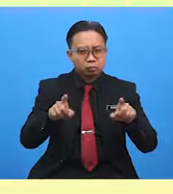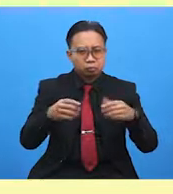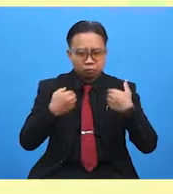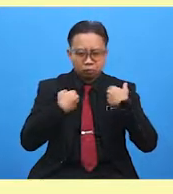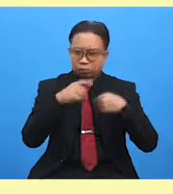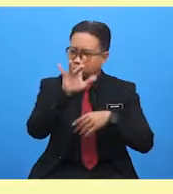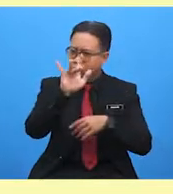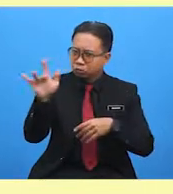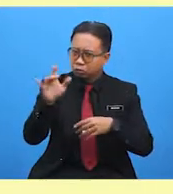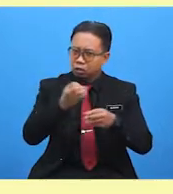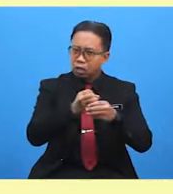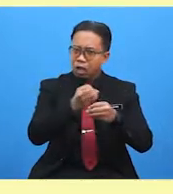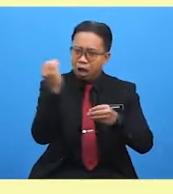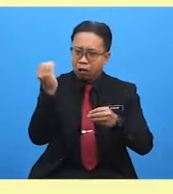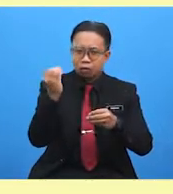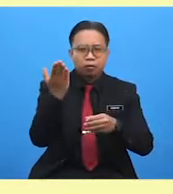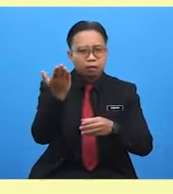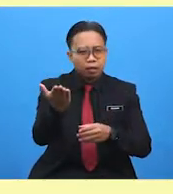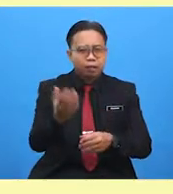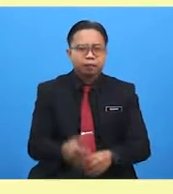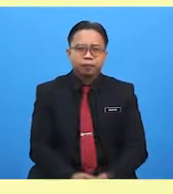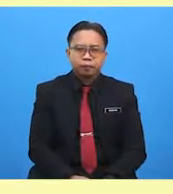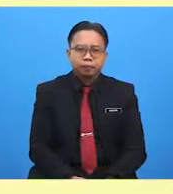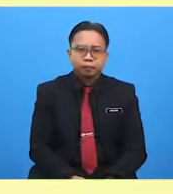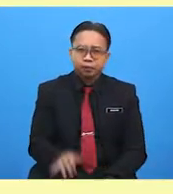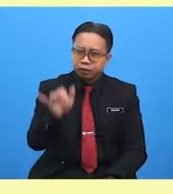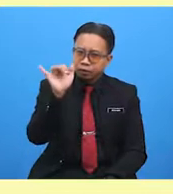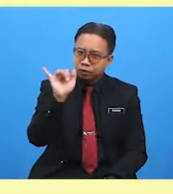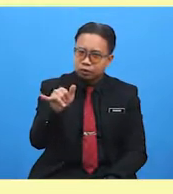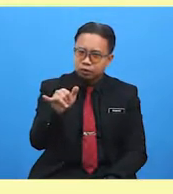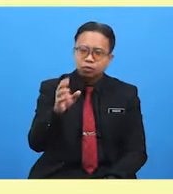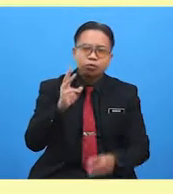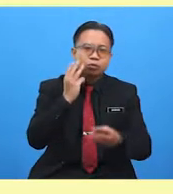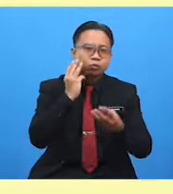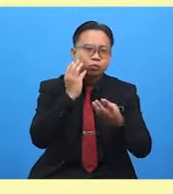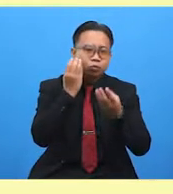Out there. Yes! It's wet!